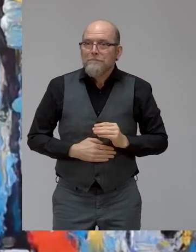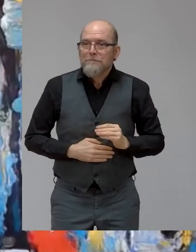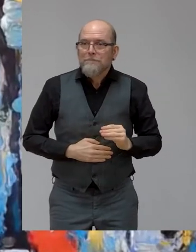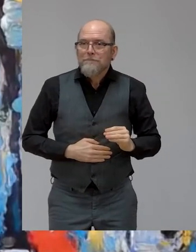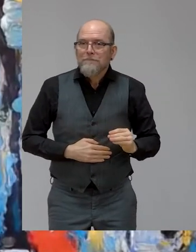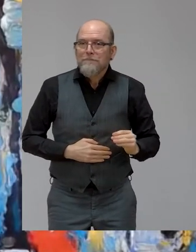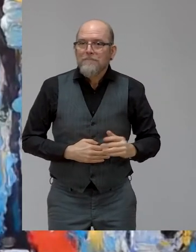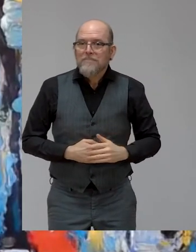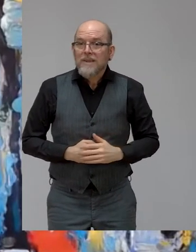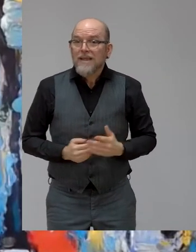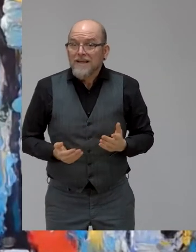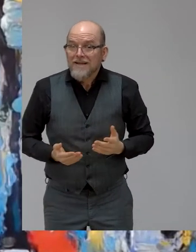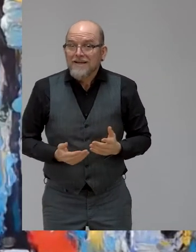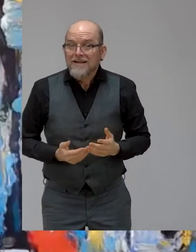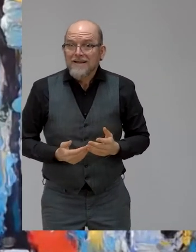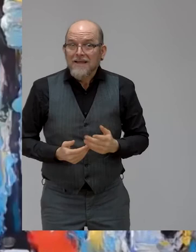You are.